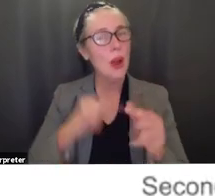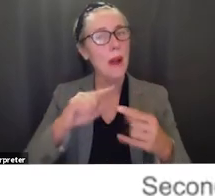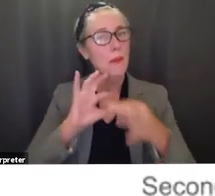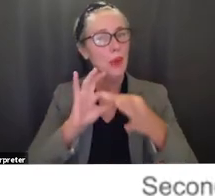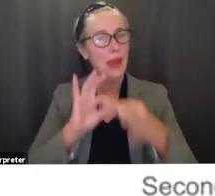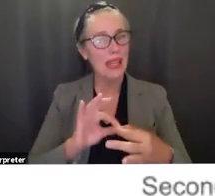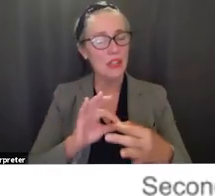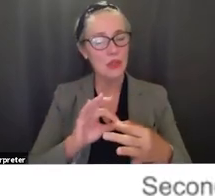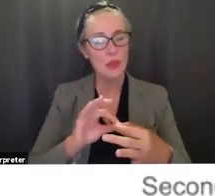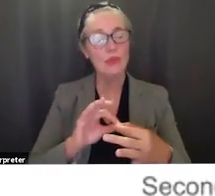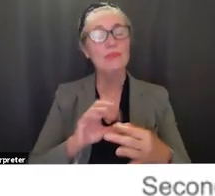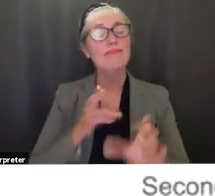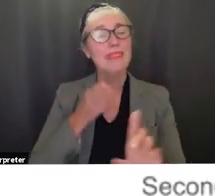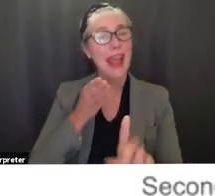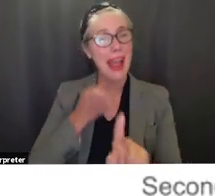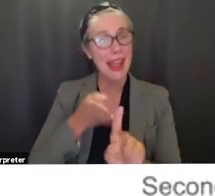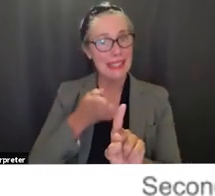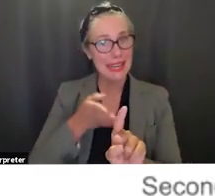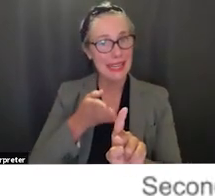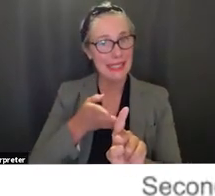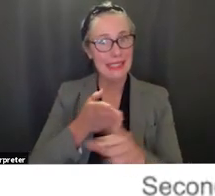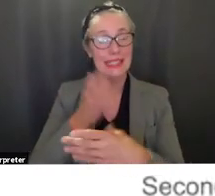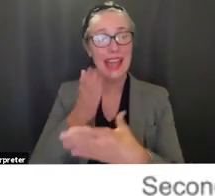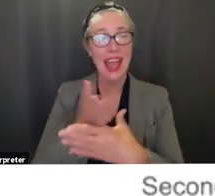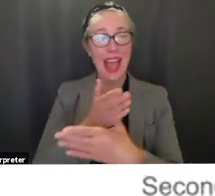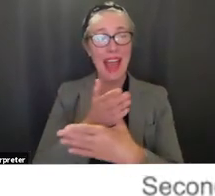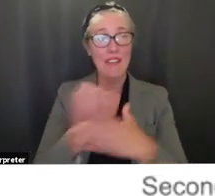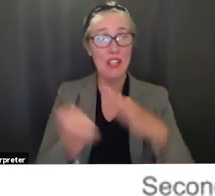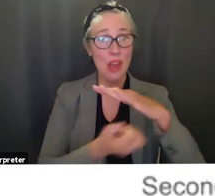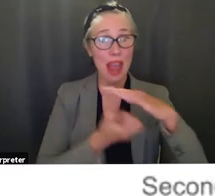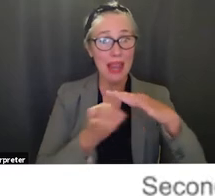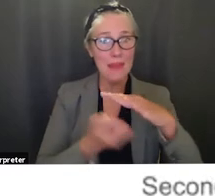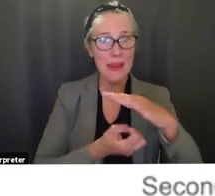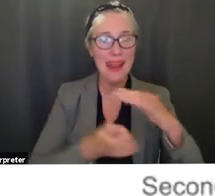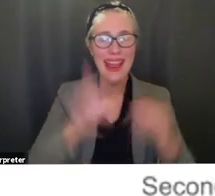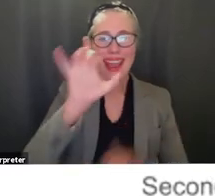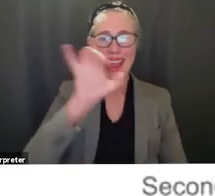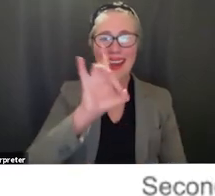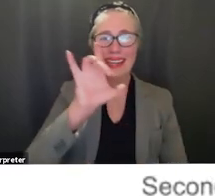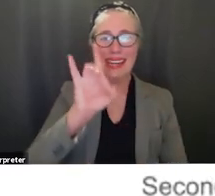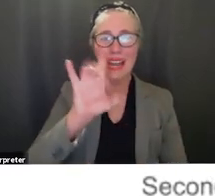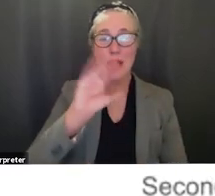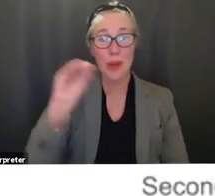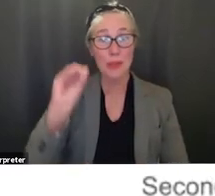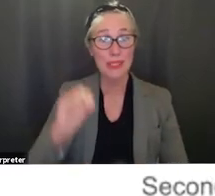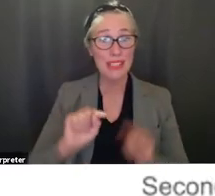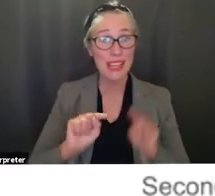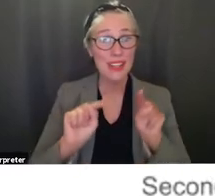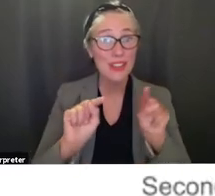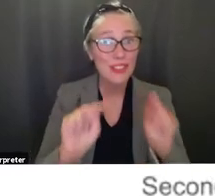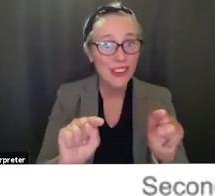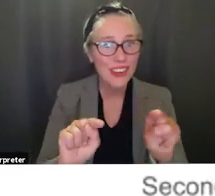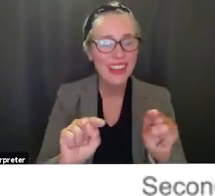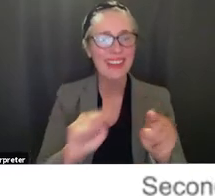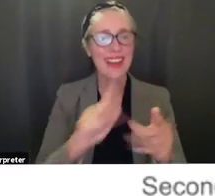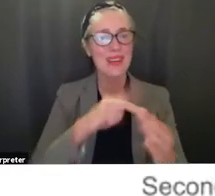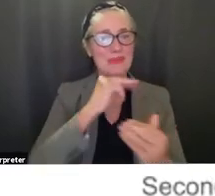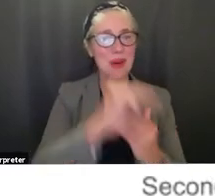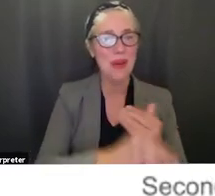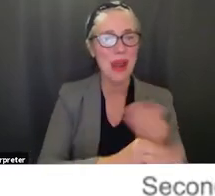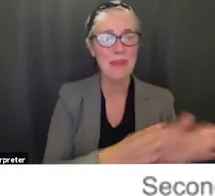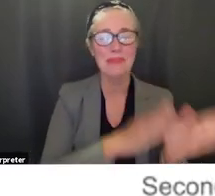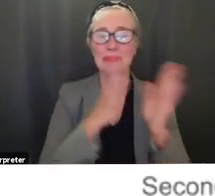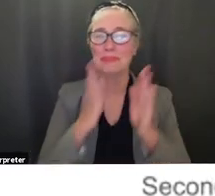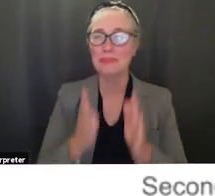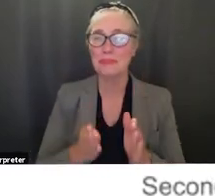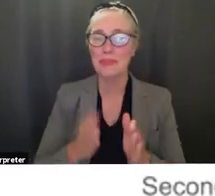overall our average for elementary has been 88 during this summer of learning uh for our junior high